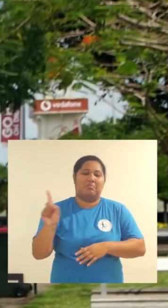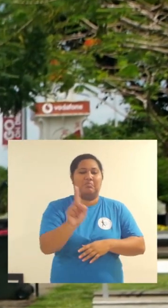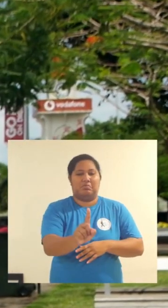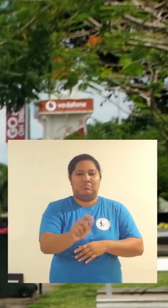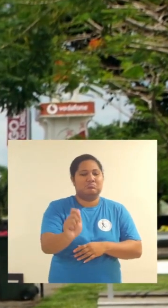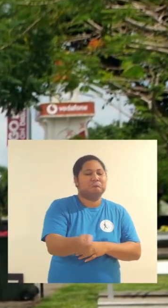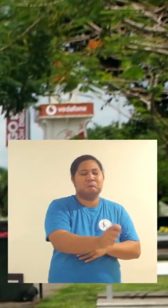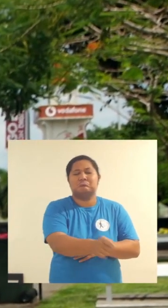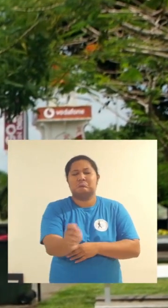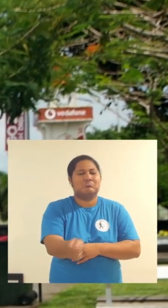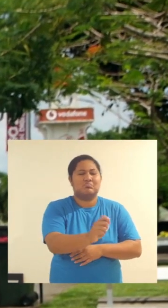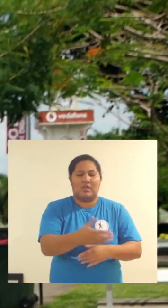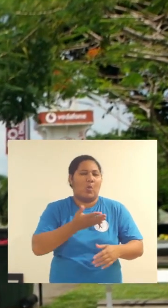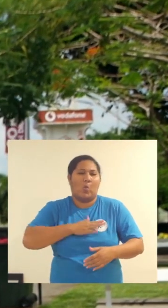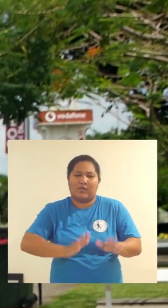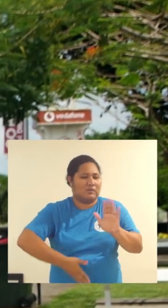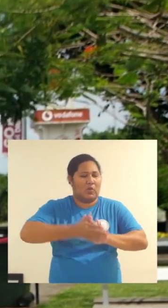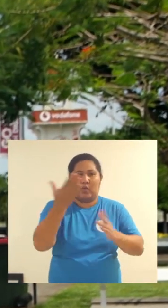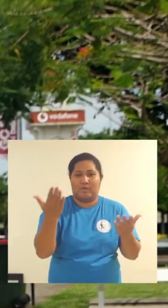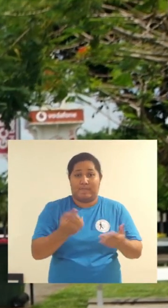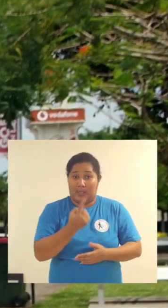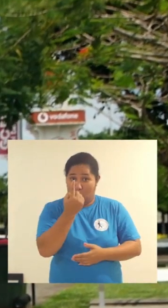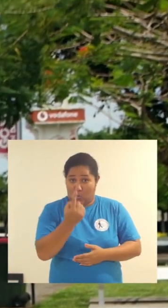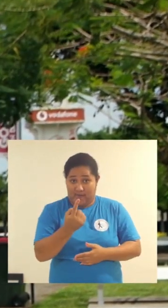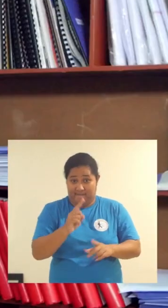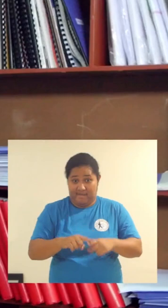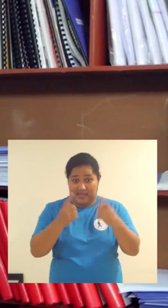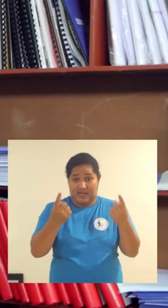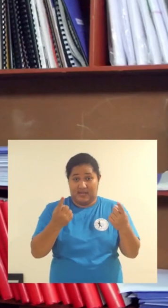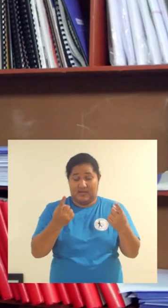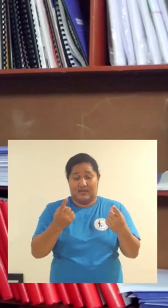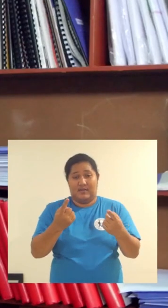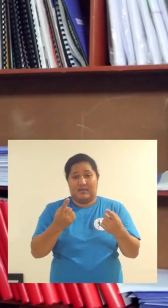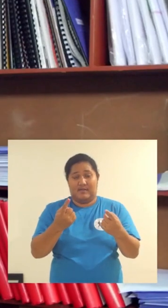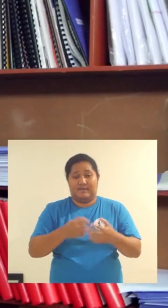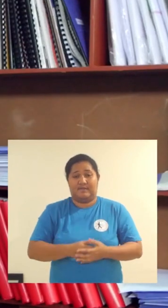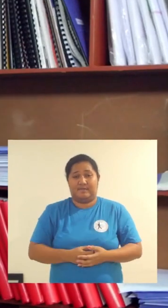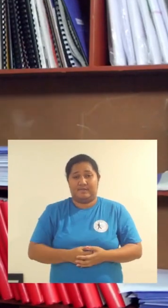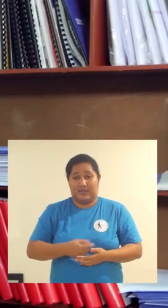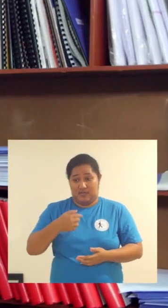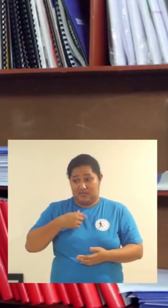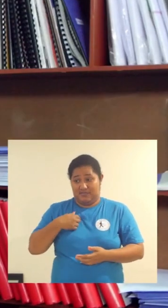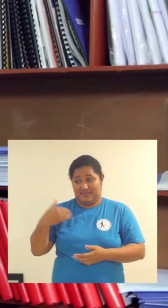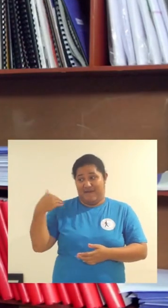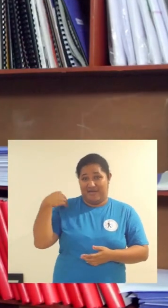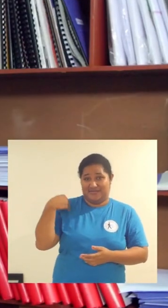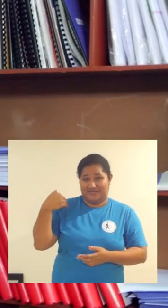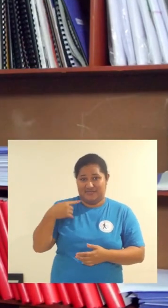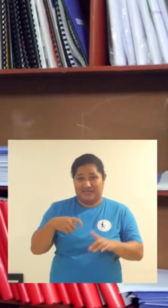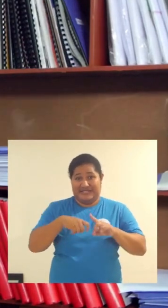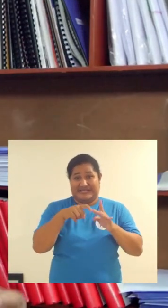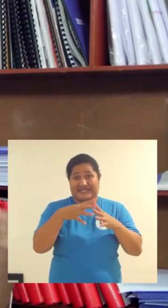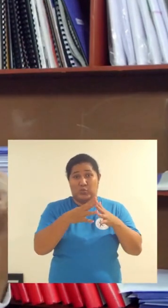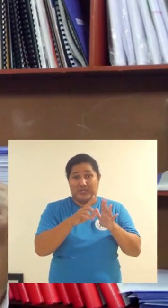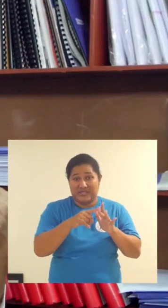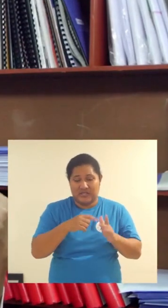We have that. We all have do children. We that the